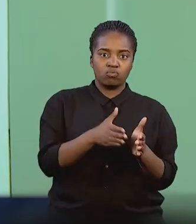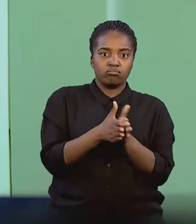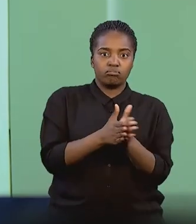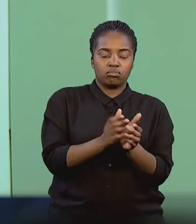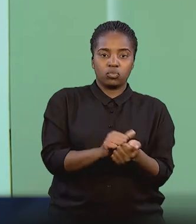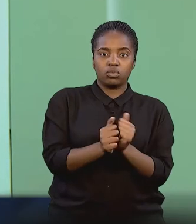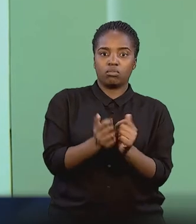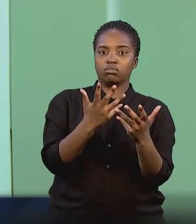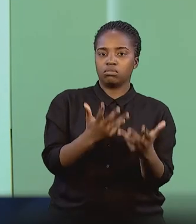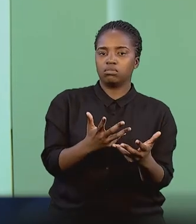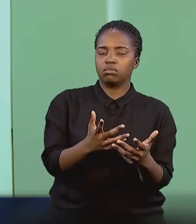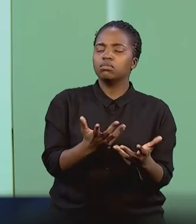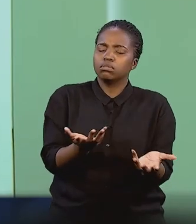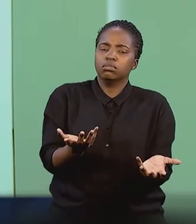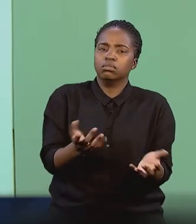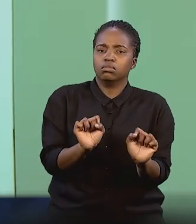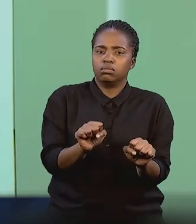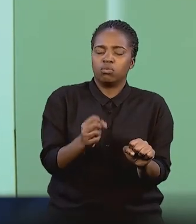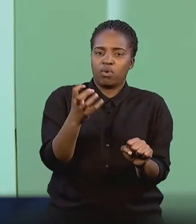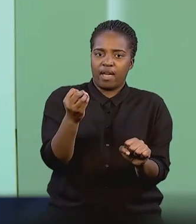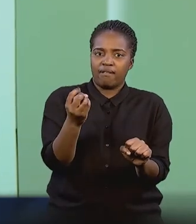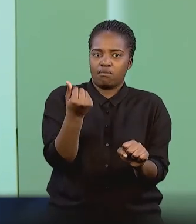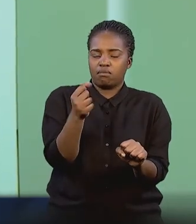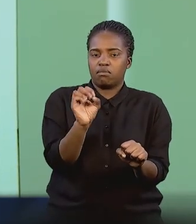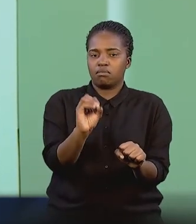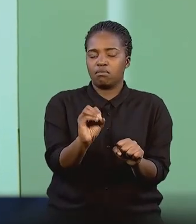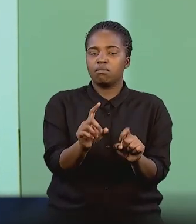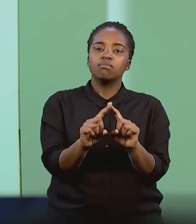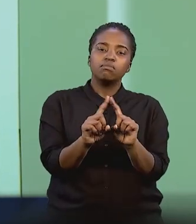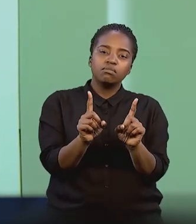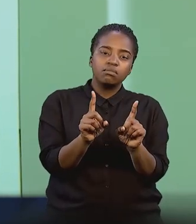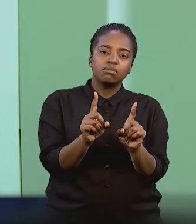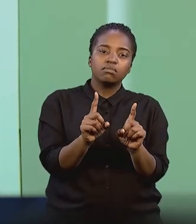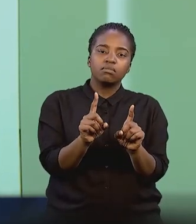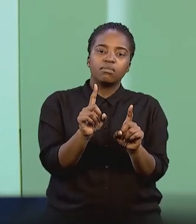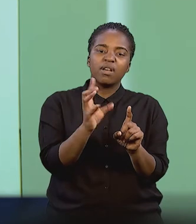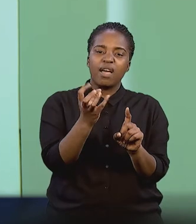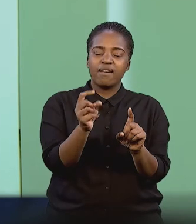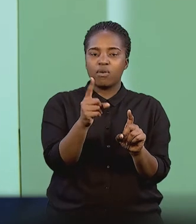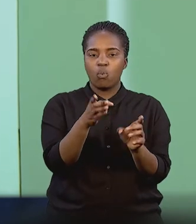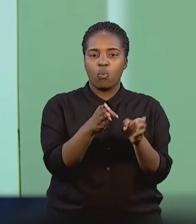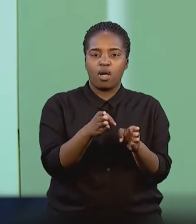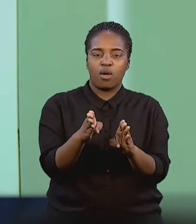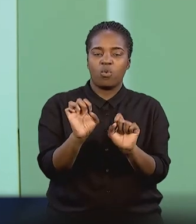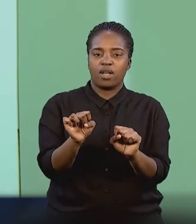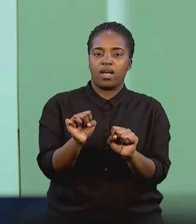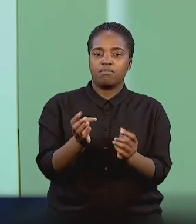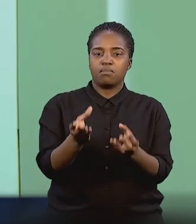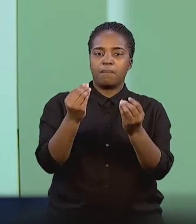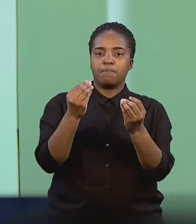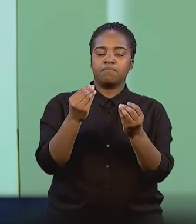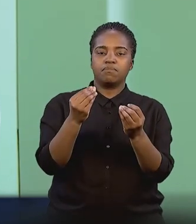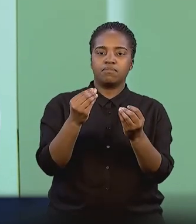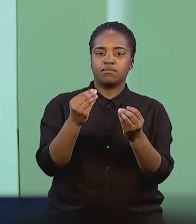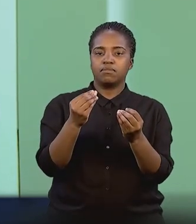sport, yes, there are costs involved to it, but there's also ways to get sponsors and